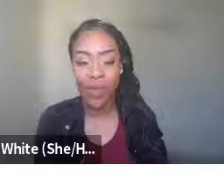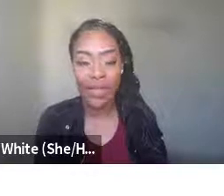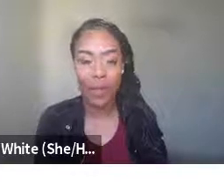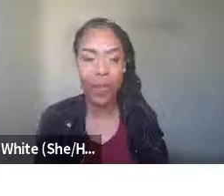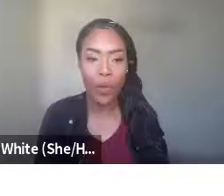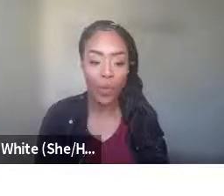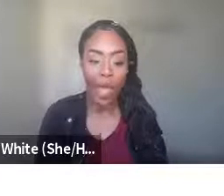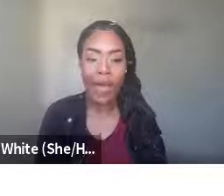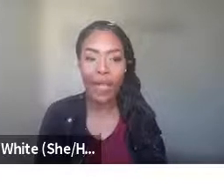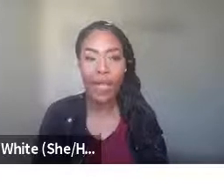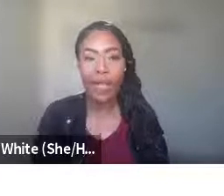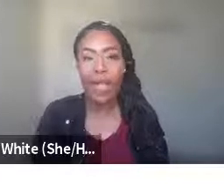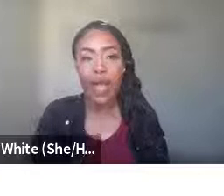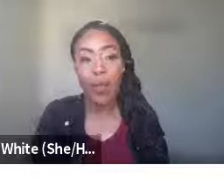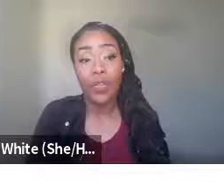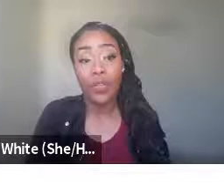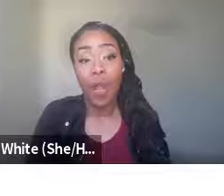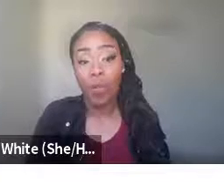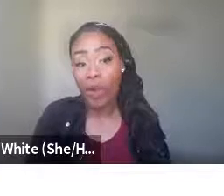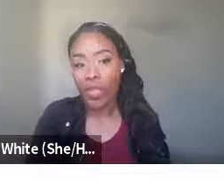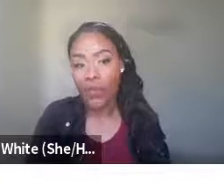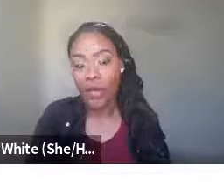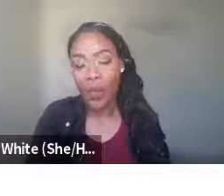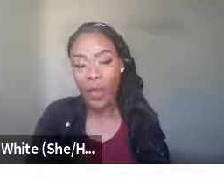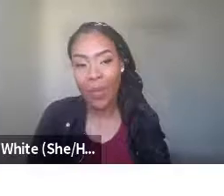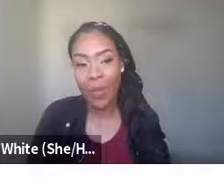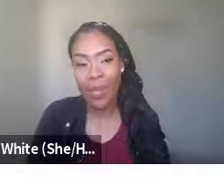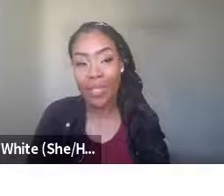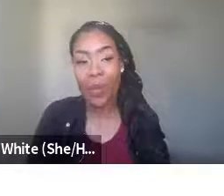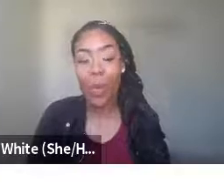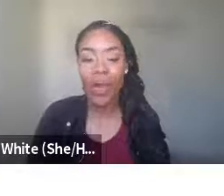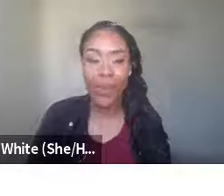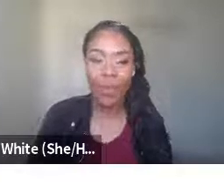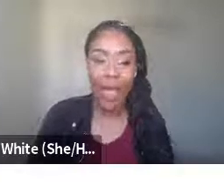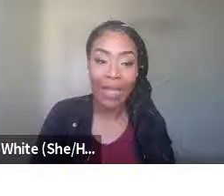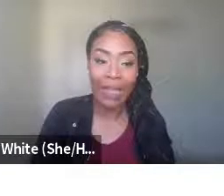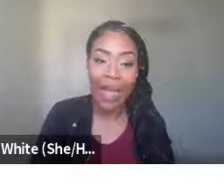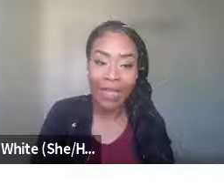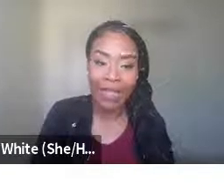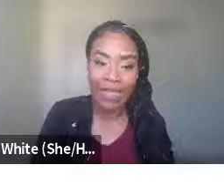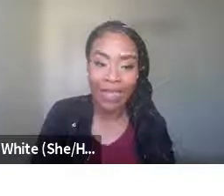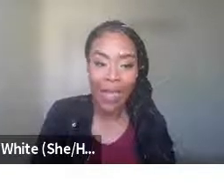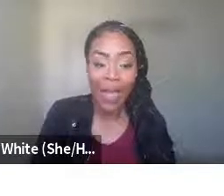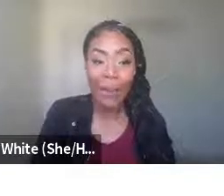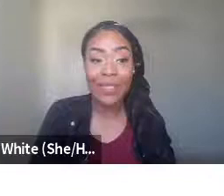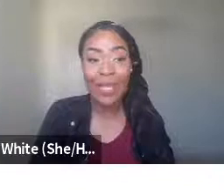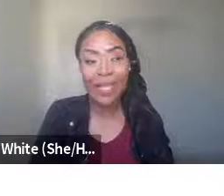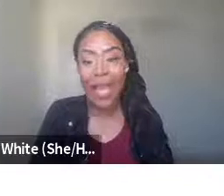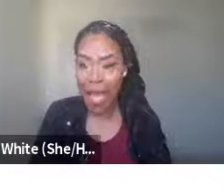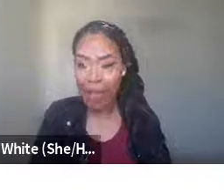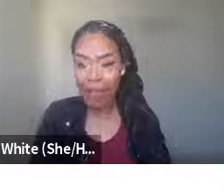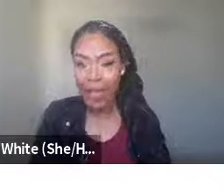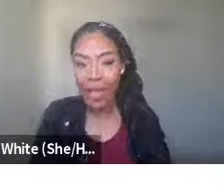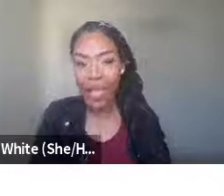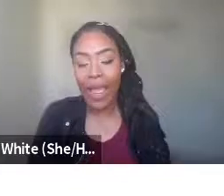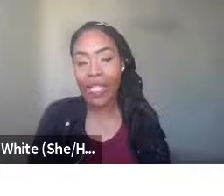we found was that people who had a strong preference for European Americans that were working with black clients tended